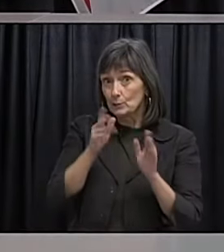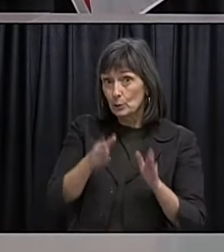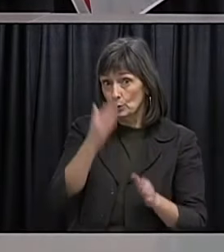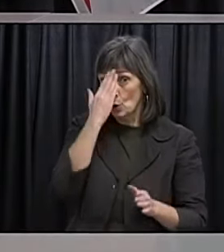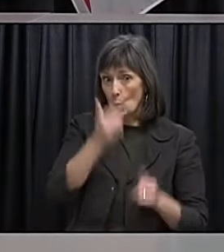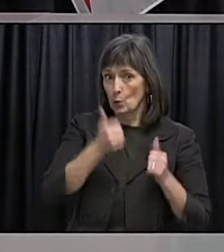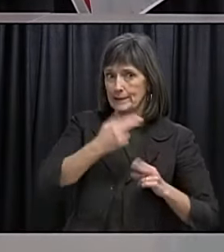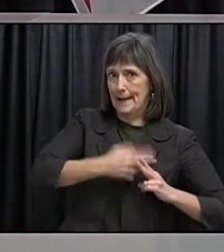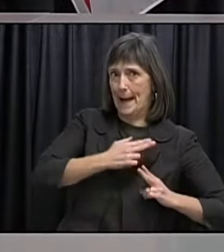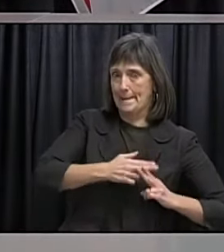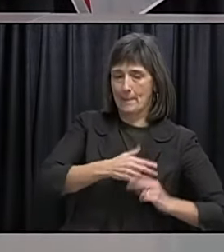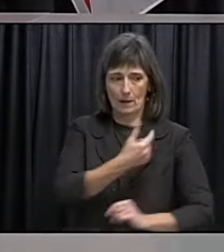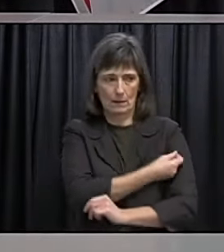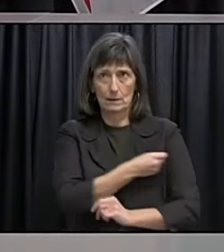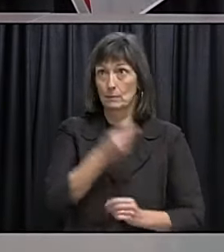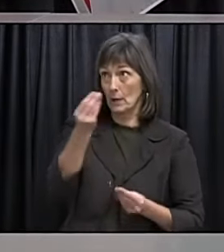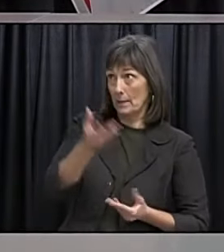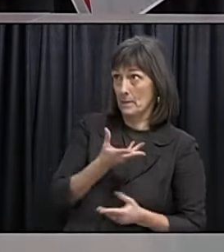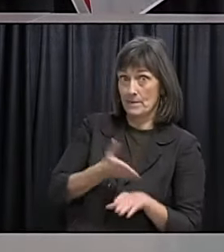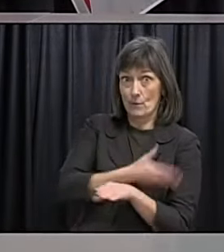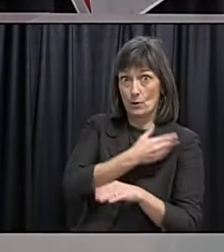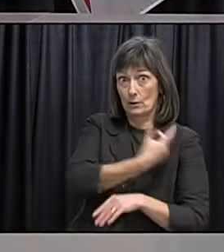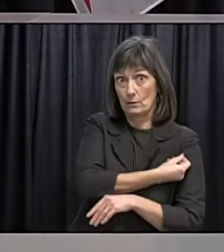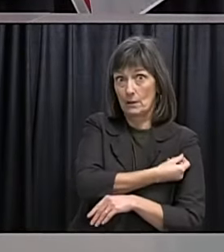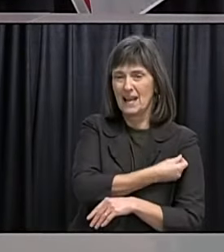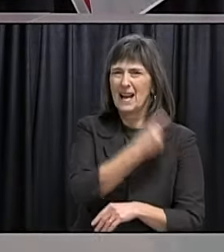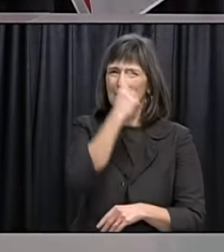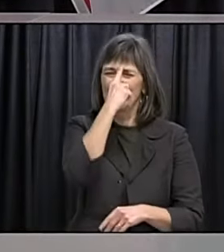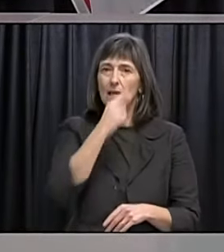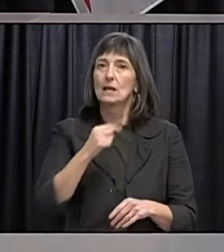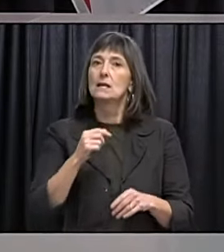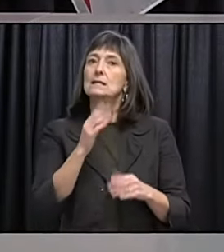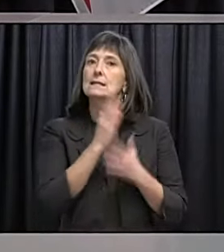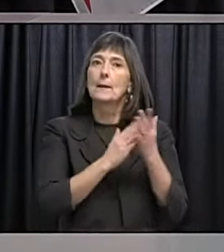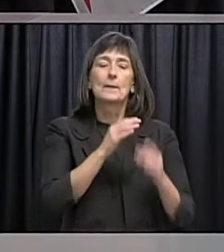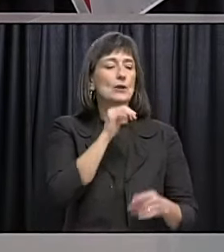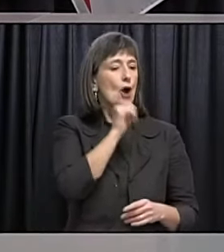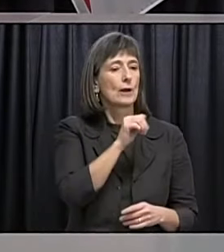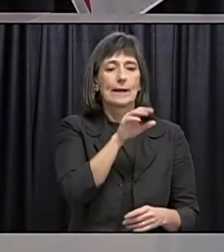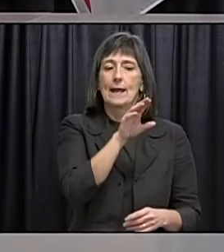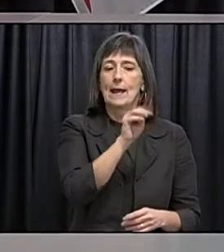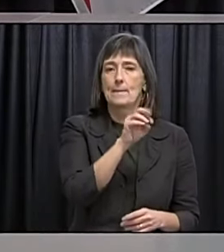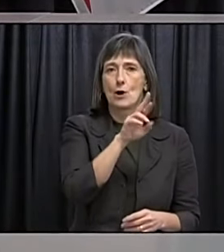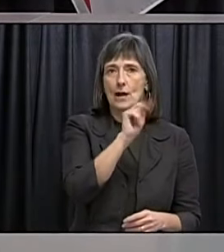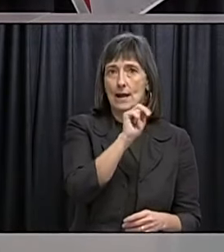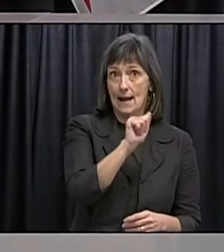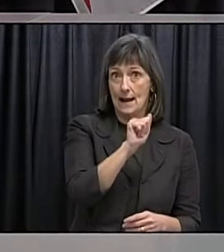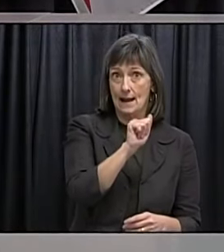that. Because. For example. The non-mRNA. One. Seem to have a lower. Success rate.